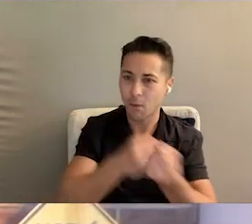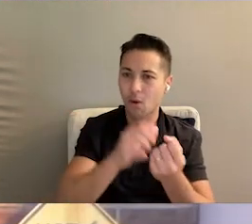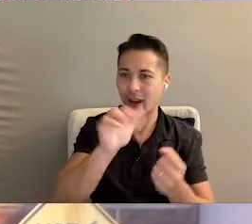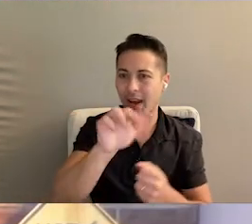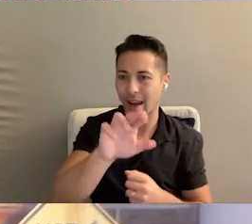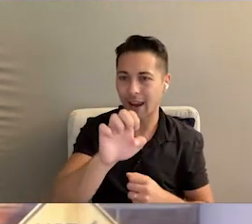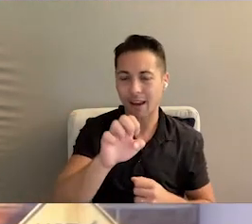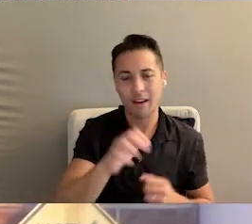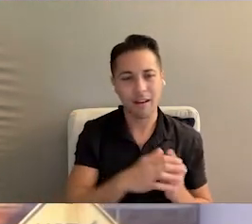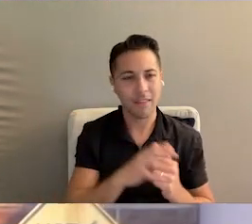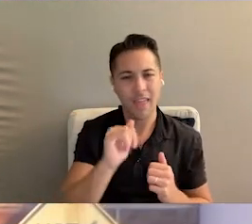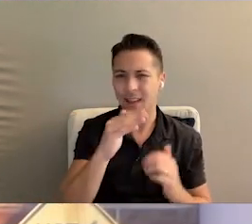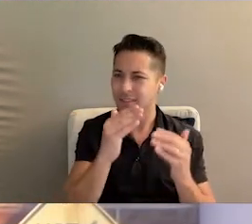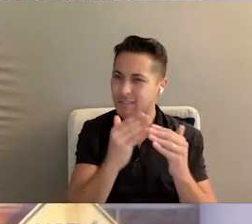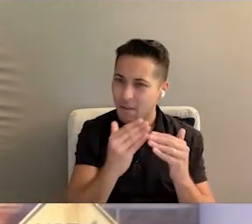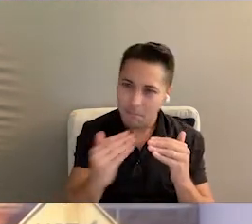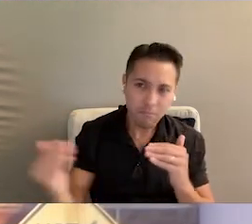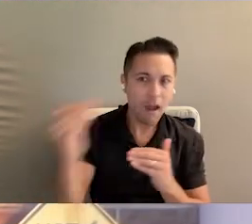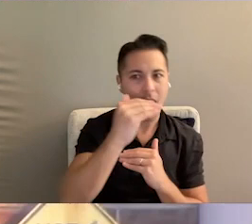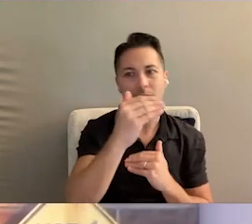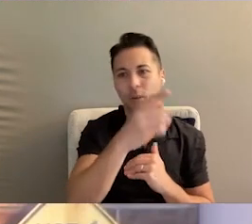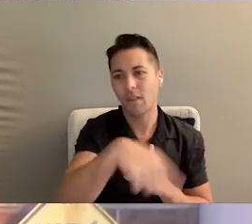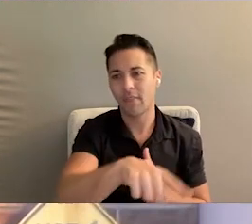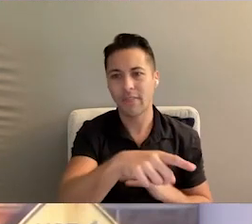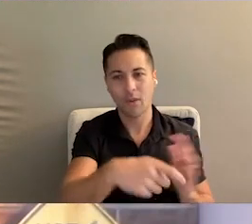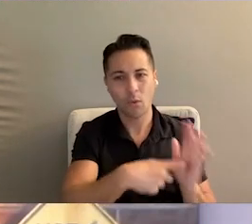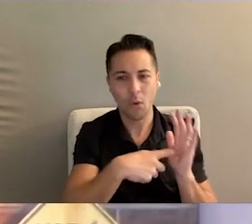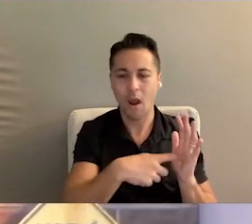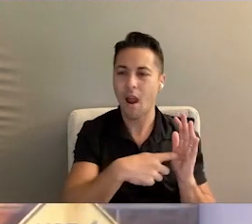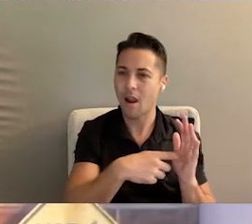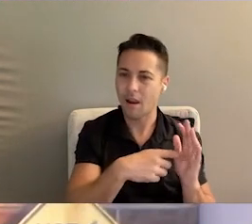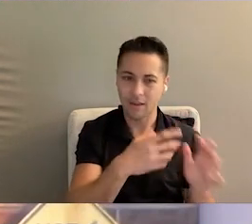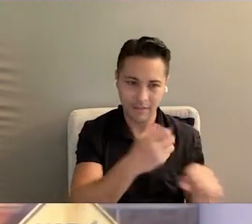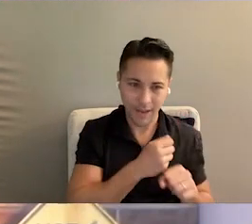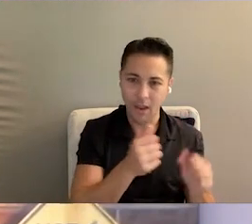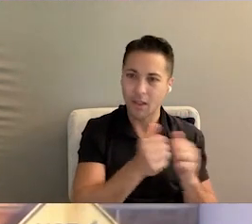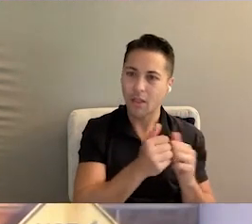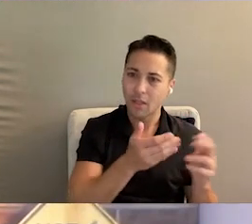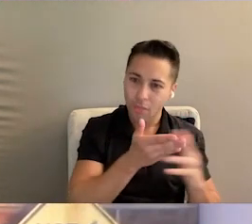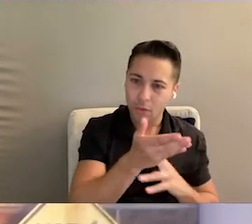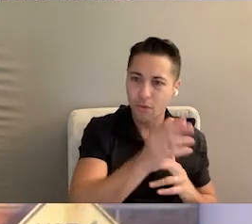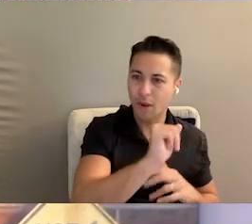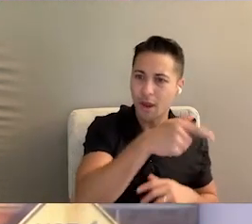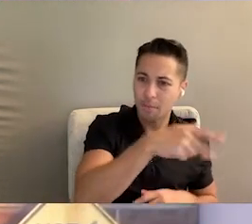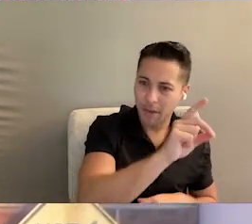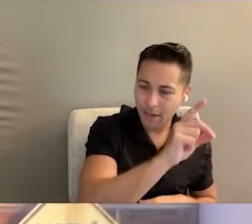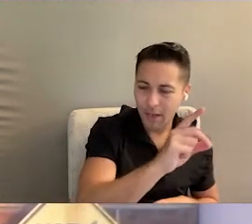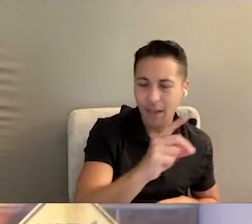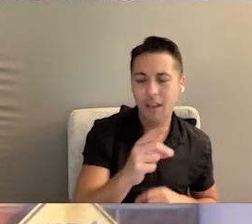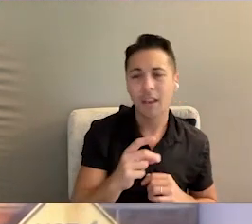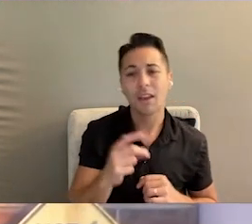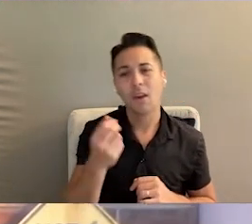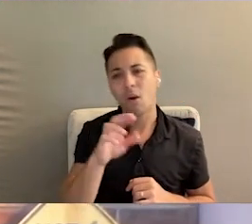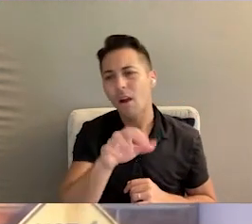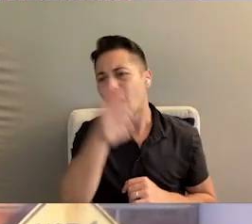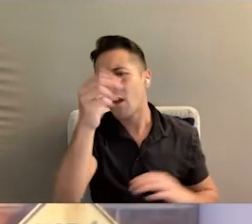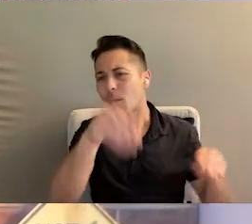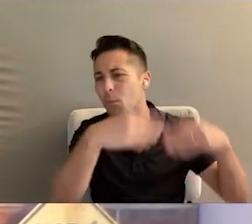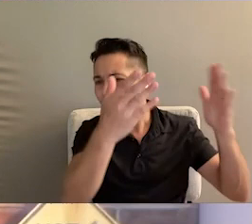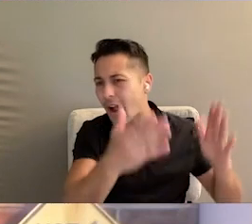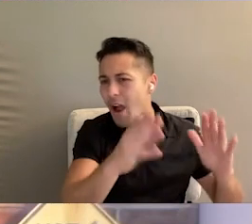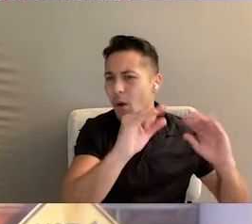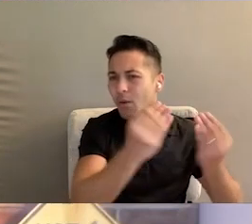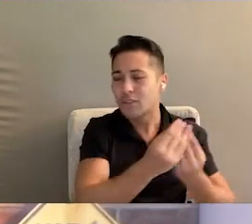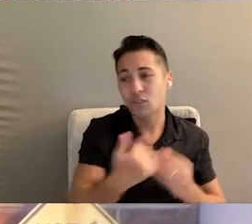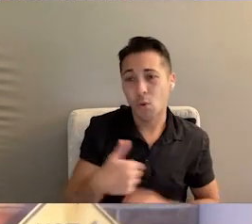above and beyond what direct support professionals are required to get through the Agency for Persons with Disabilities or provider organizations generally might.